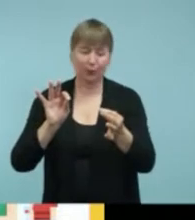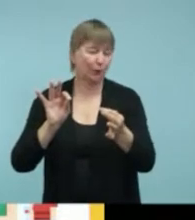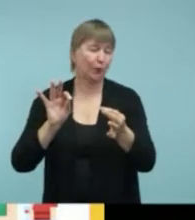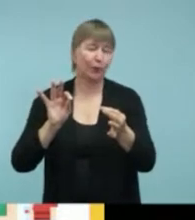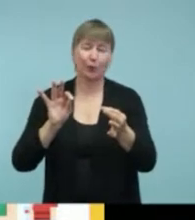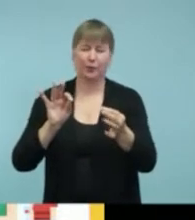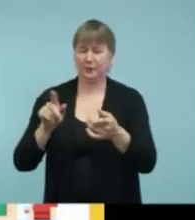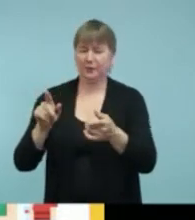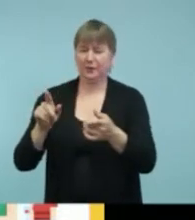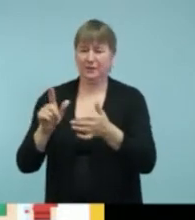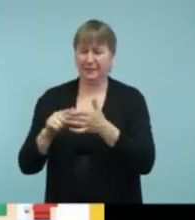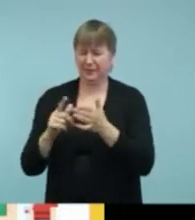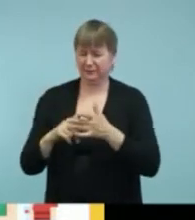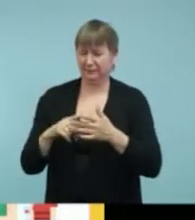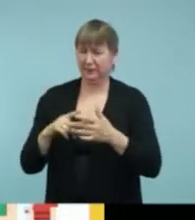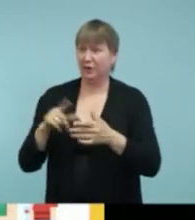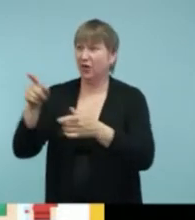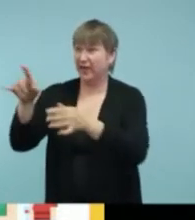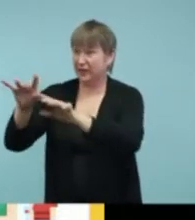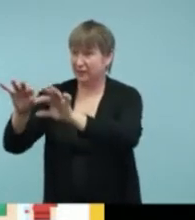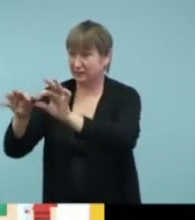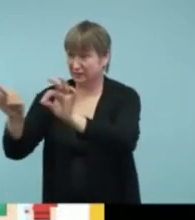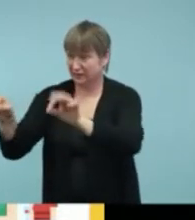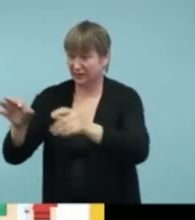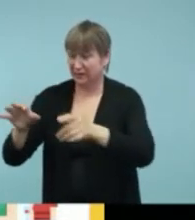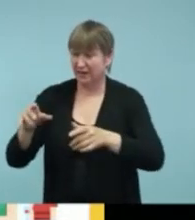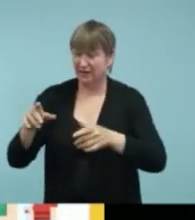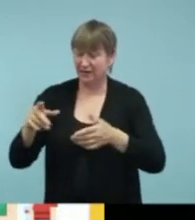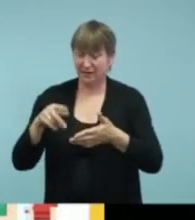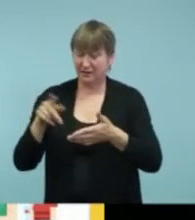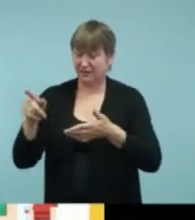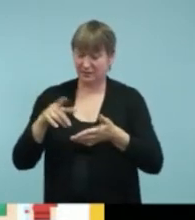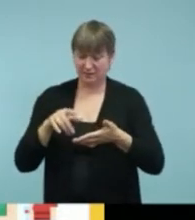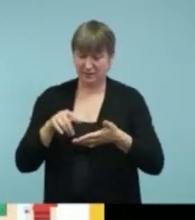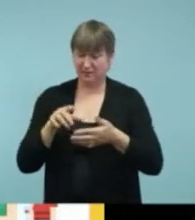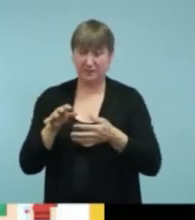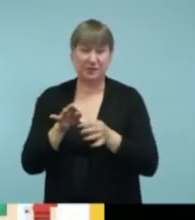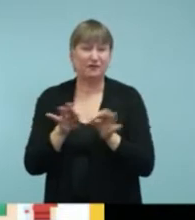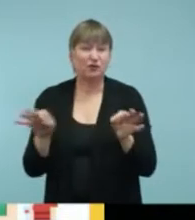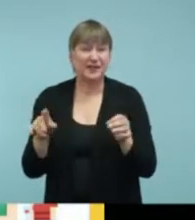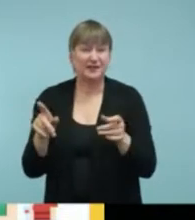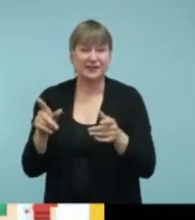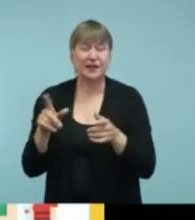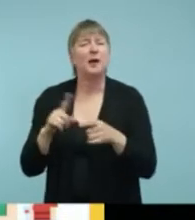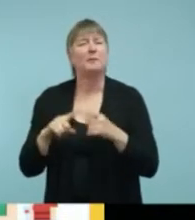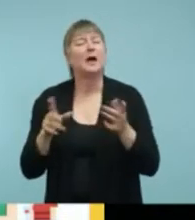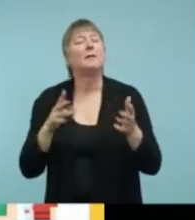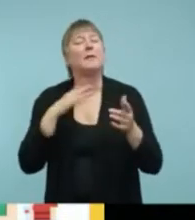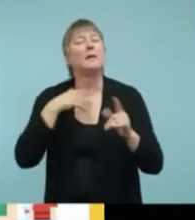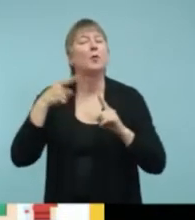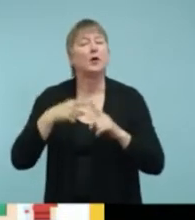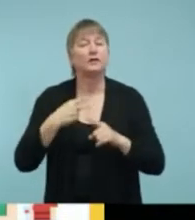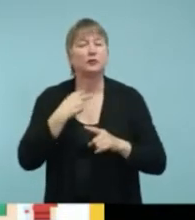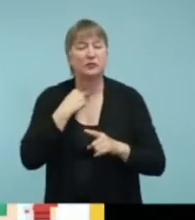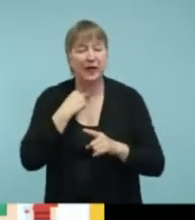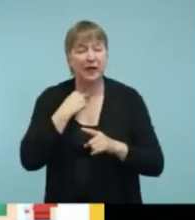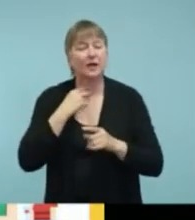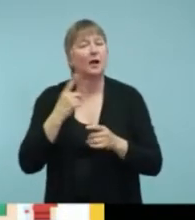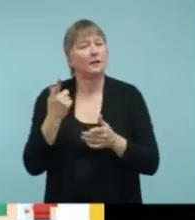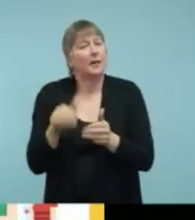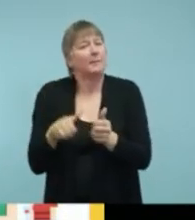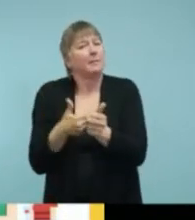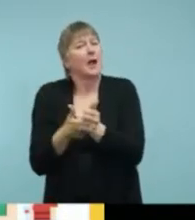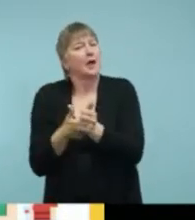up with a weird phrase that's not how you would say it in their native language. But if you are stuck, it's a good option. Now the bottom